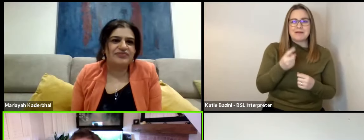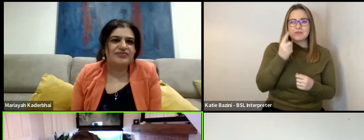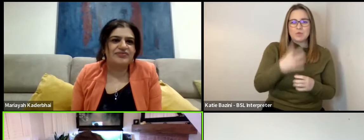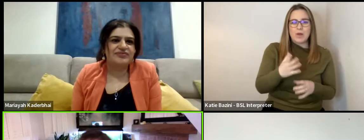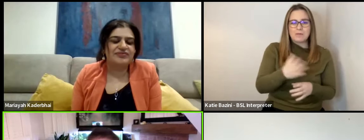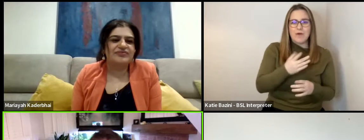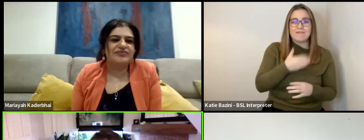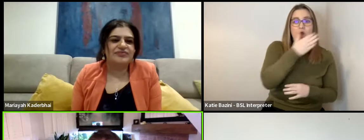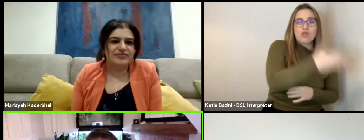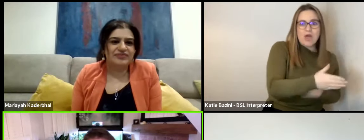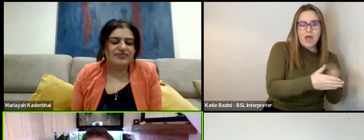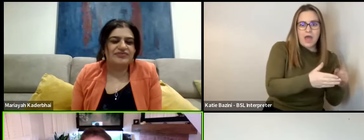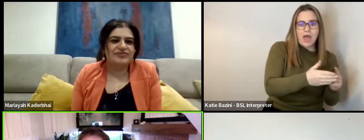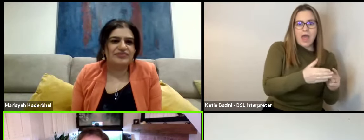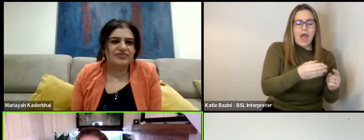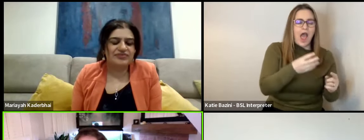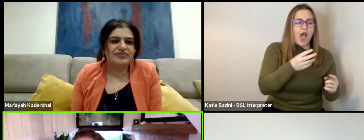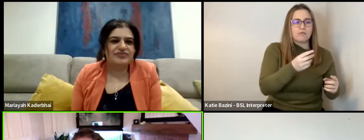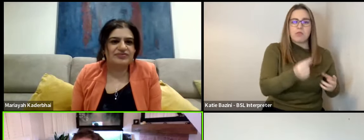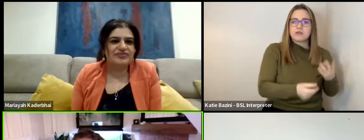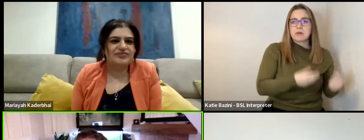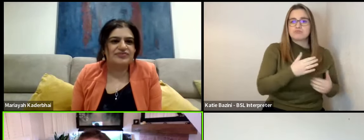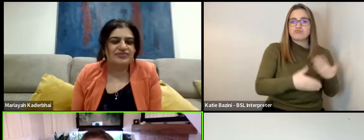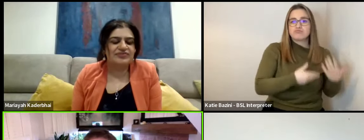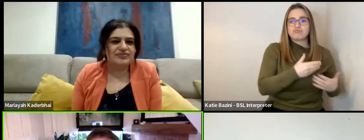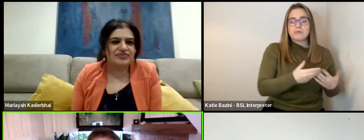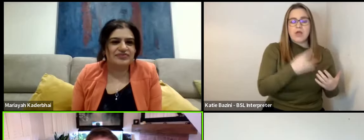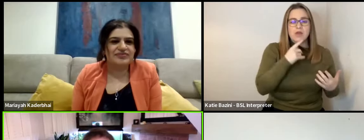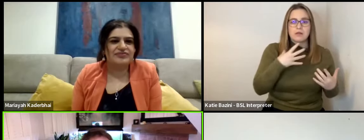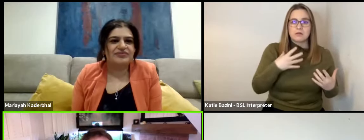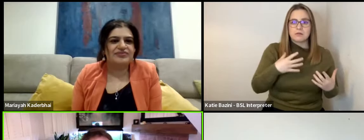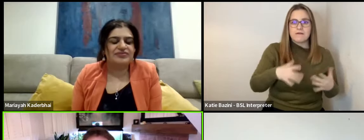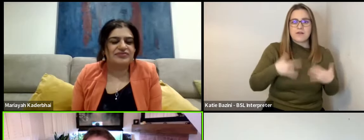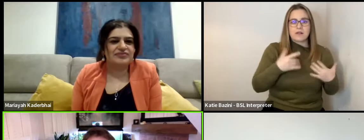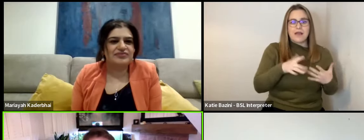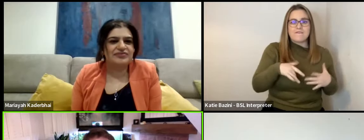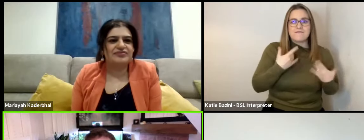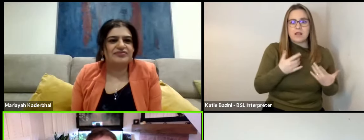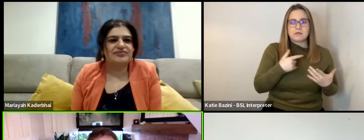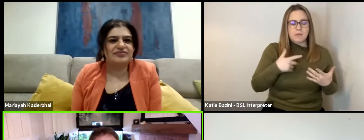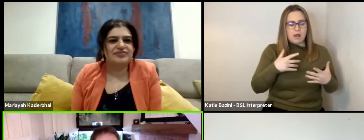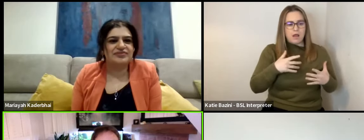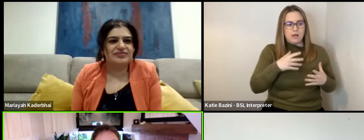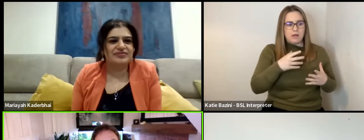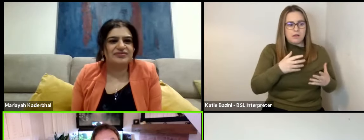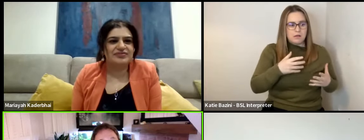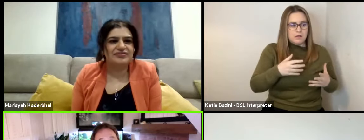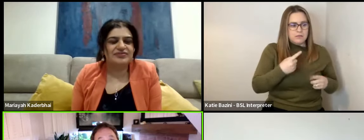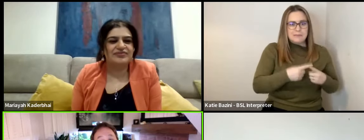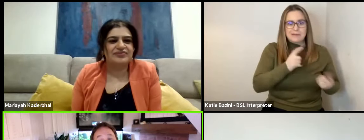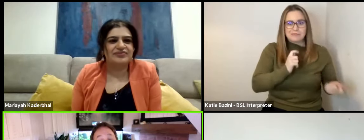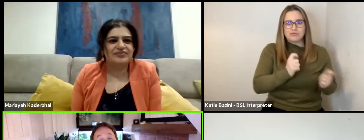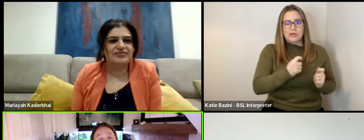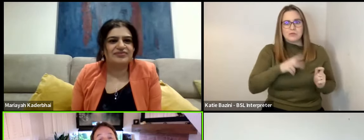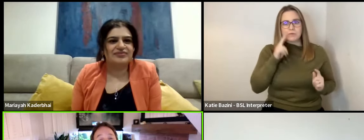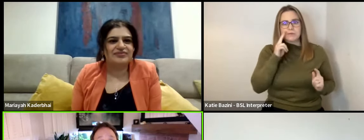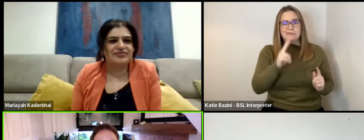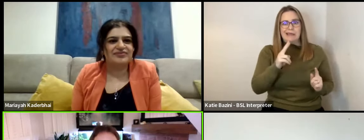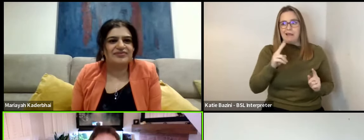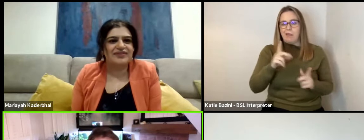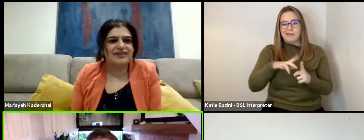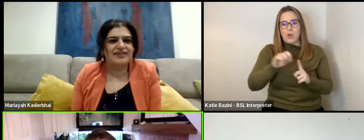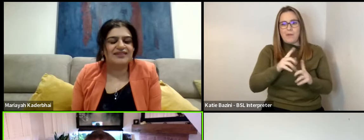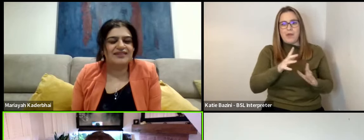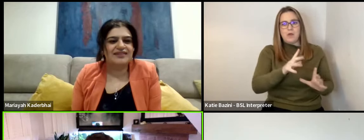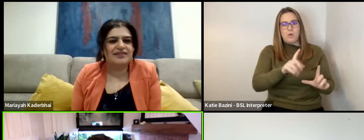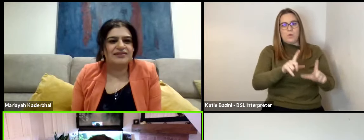I've gone over there at a certain pace. And then he feels me coming at another pace. And just to watch and to make, to see how he moves